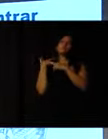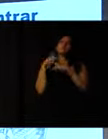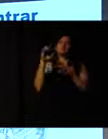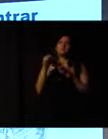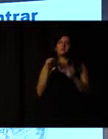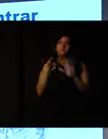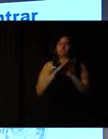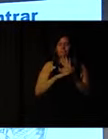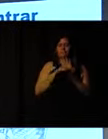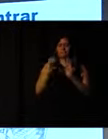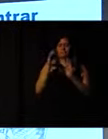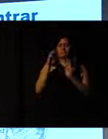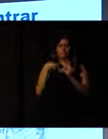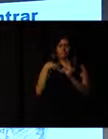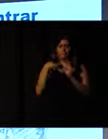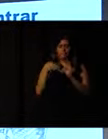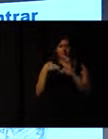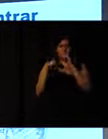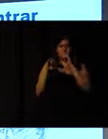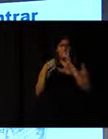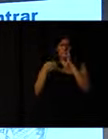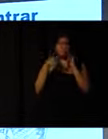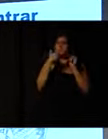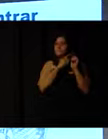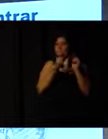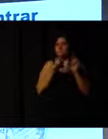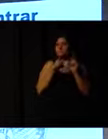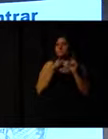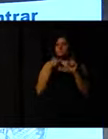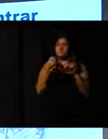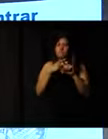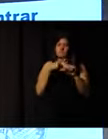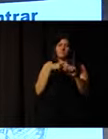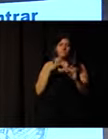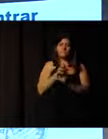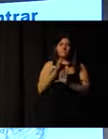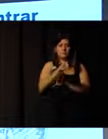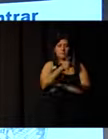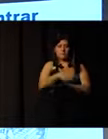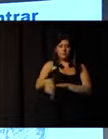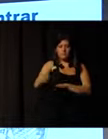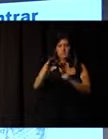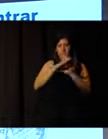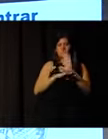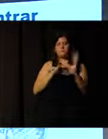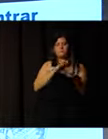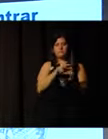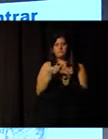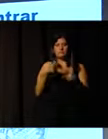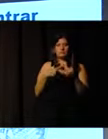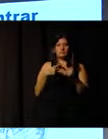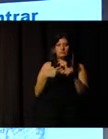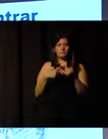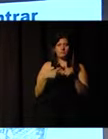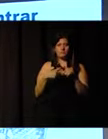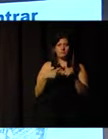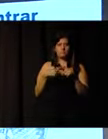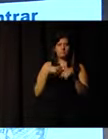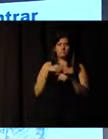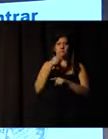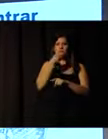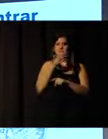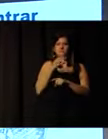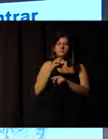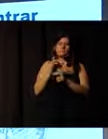assume a role if I am not supported by a